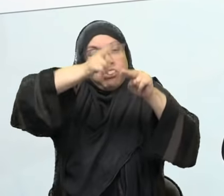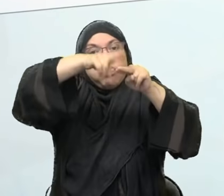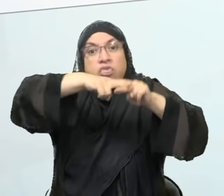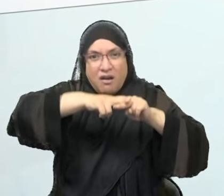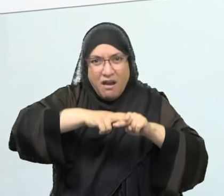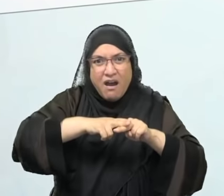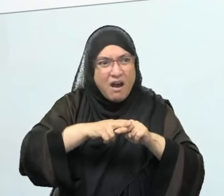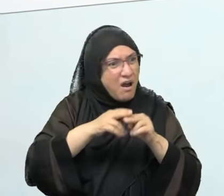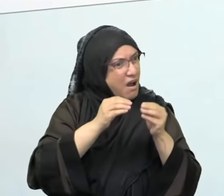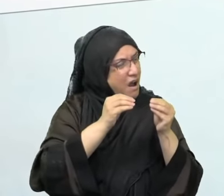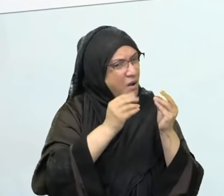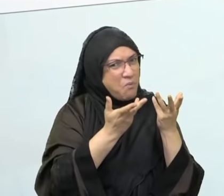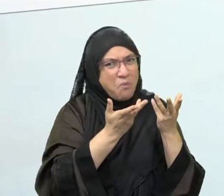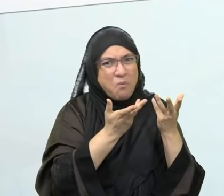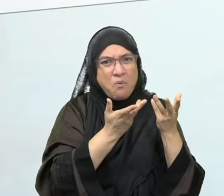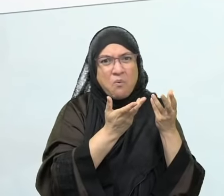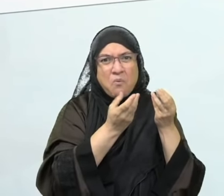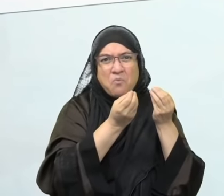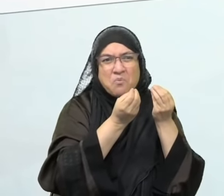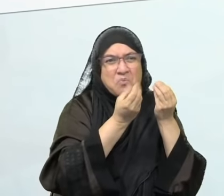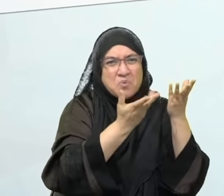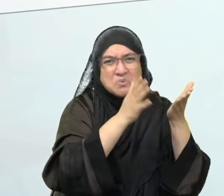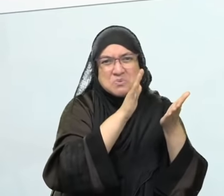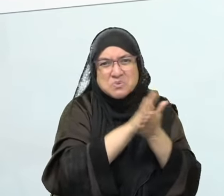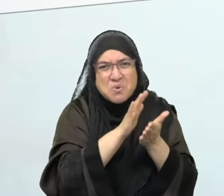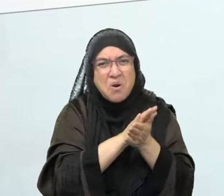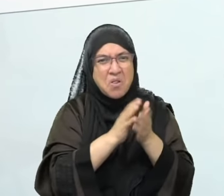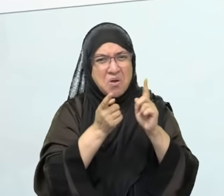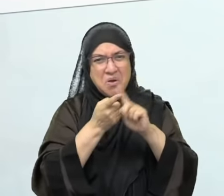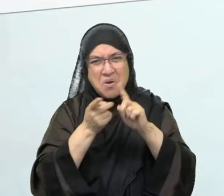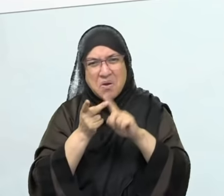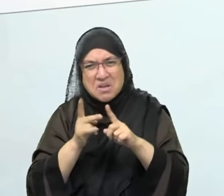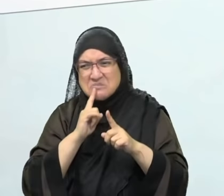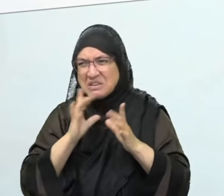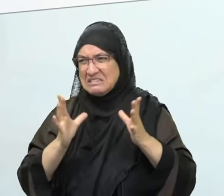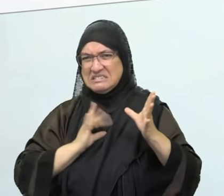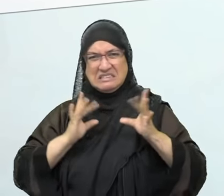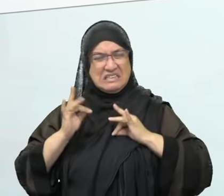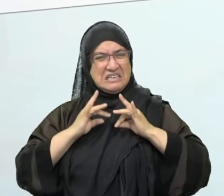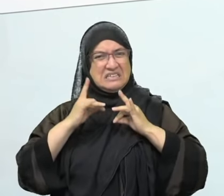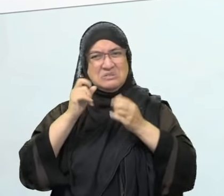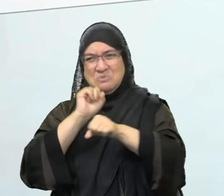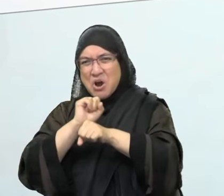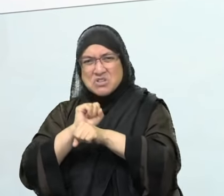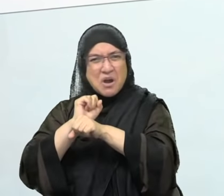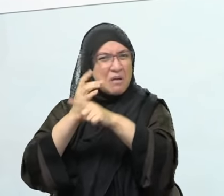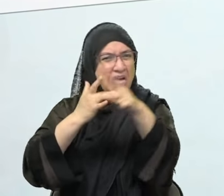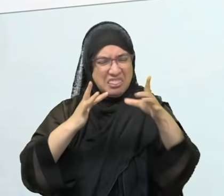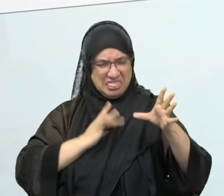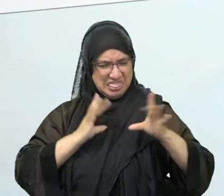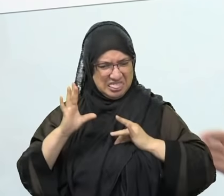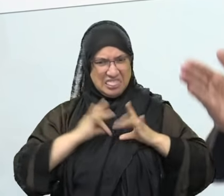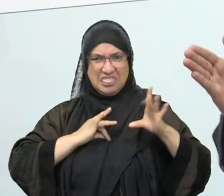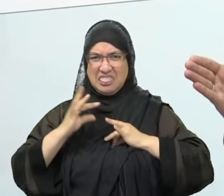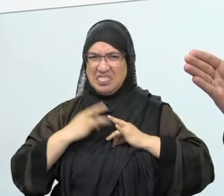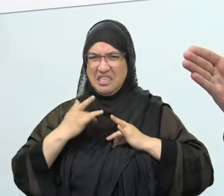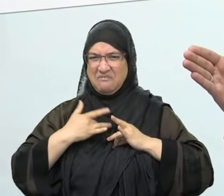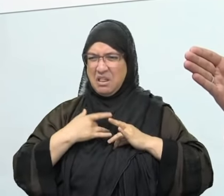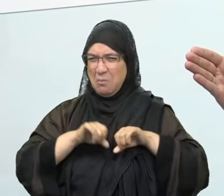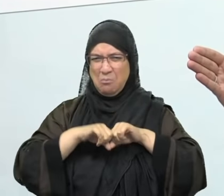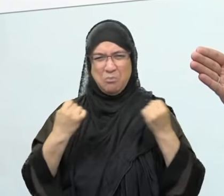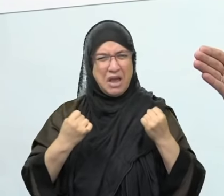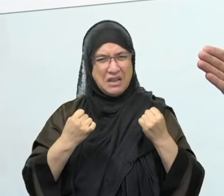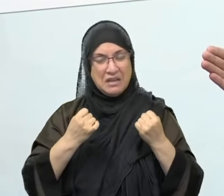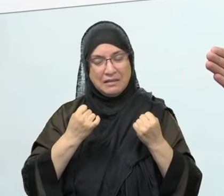You'll get yourself in a really sticky situation. And in order to get out of that situation, you'll tell yourself, let me lie to get out of this